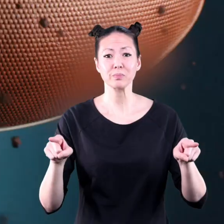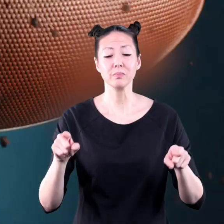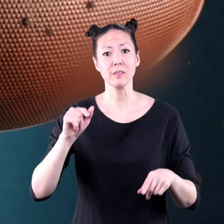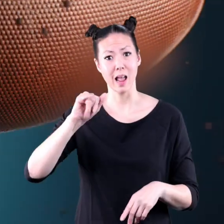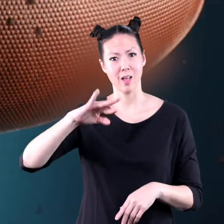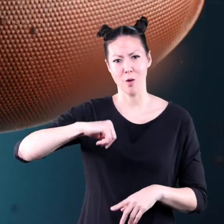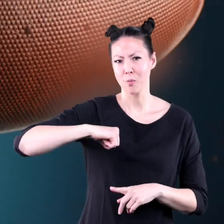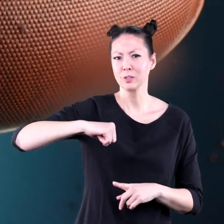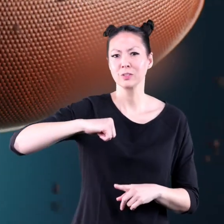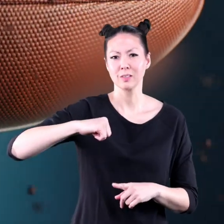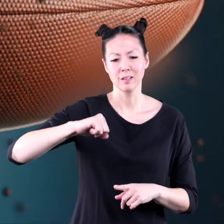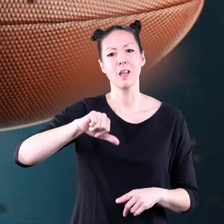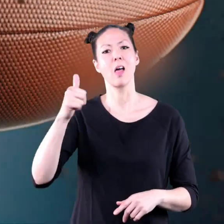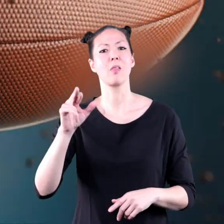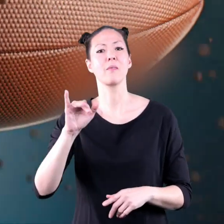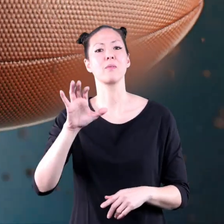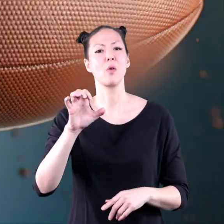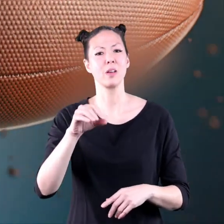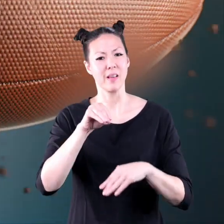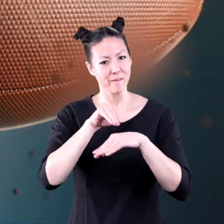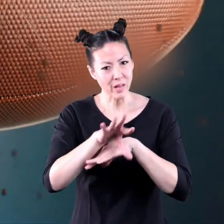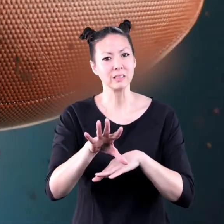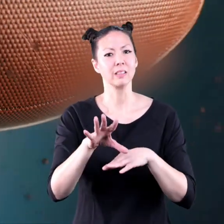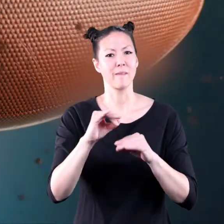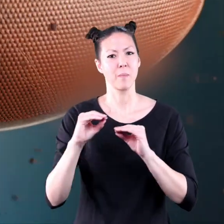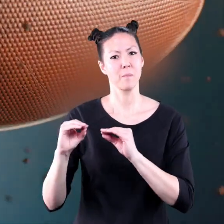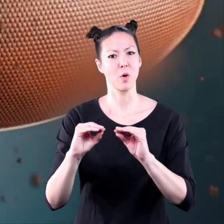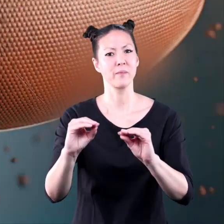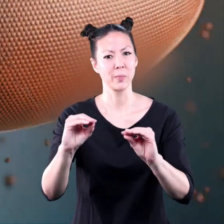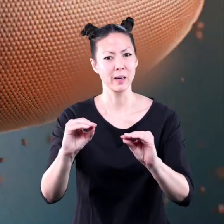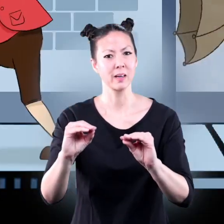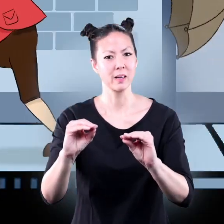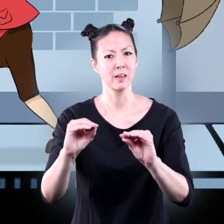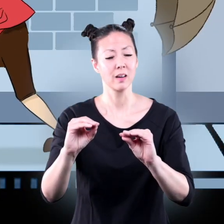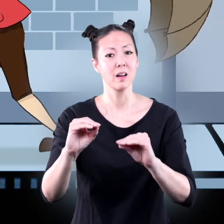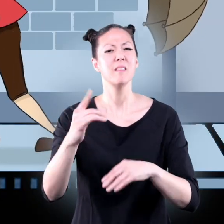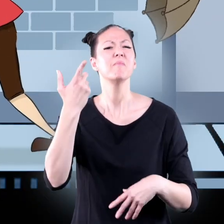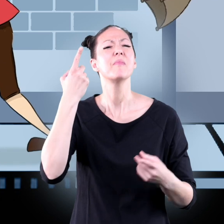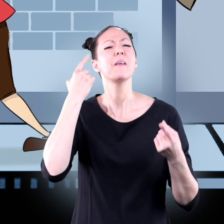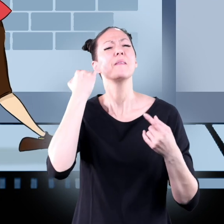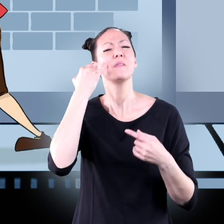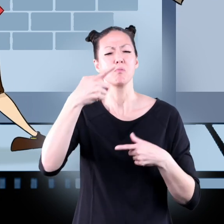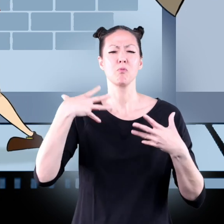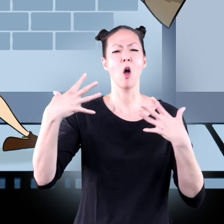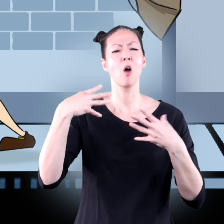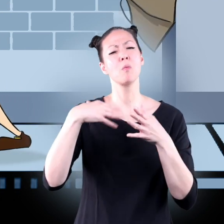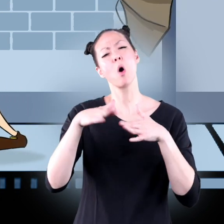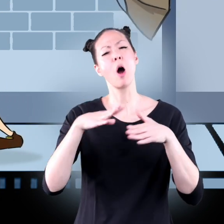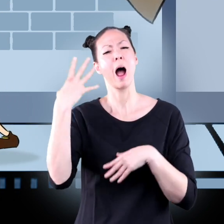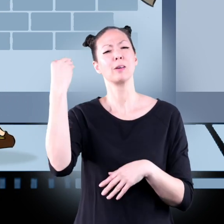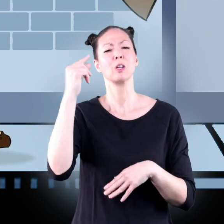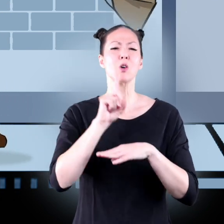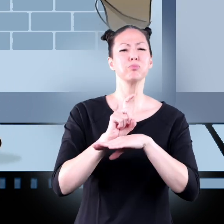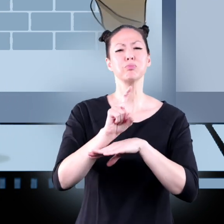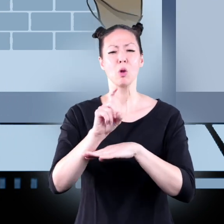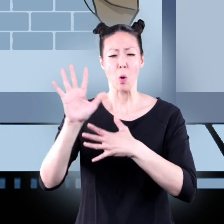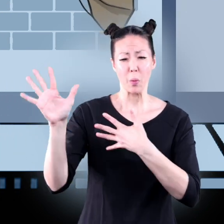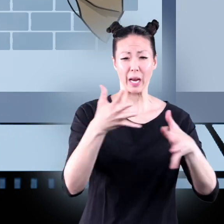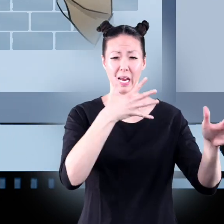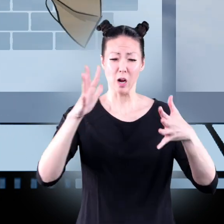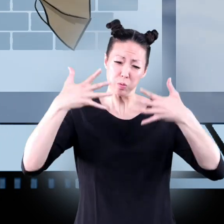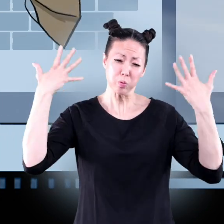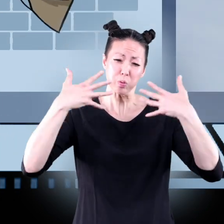resistance is another force that affects moving objects. If you've ever tried to walk outside on a very windy day,